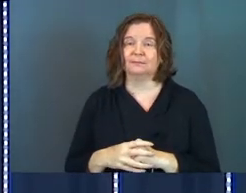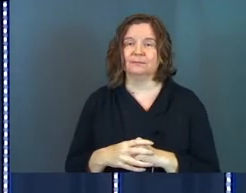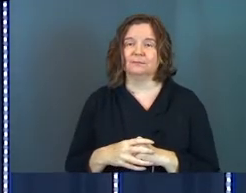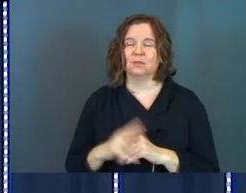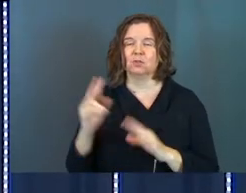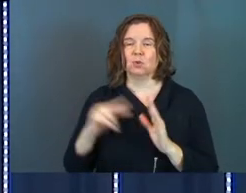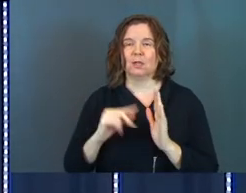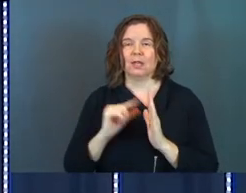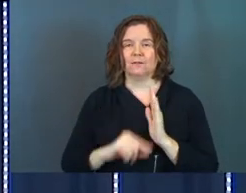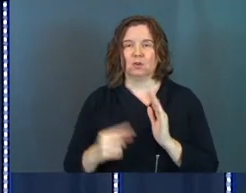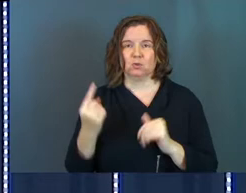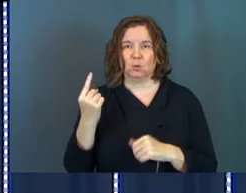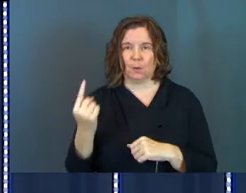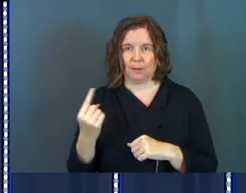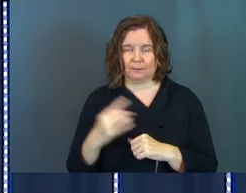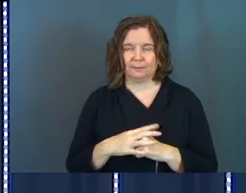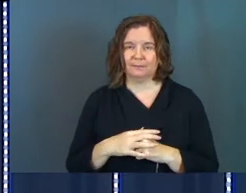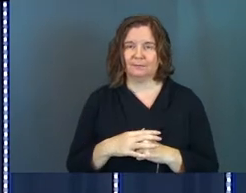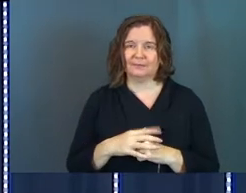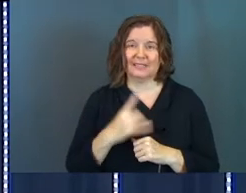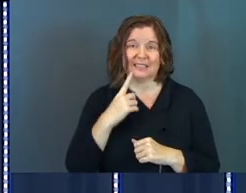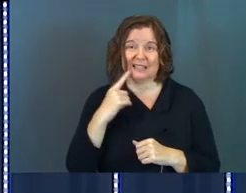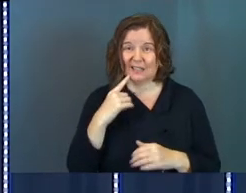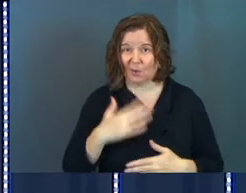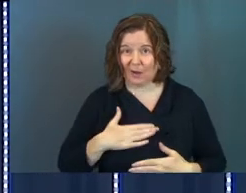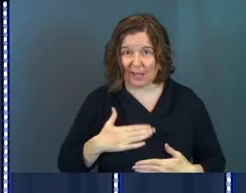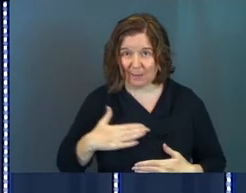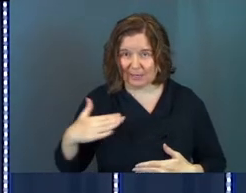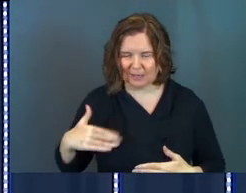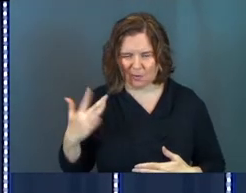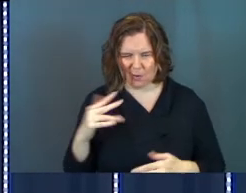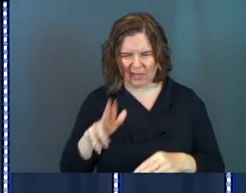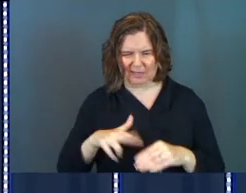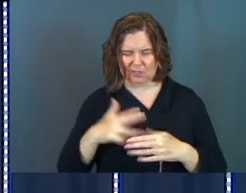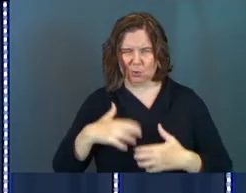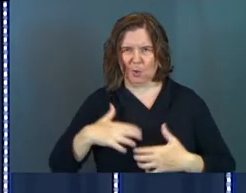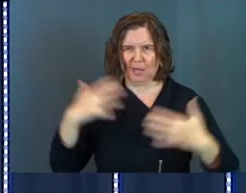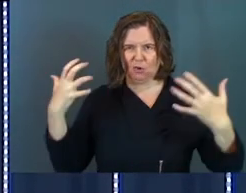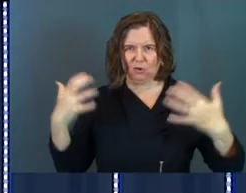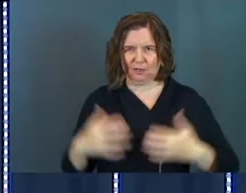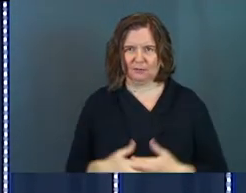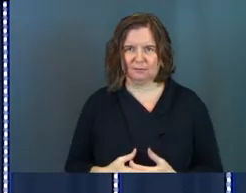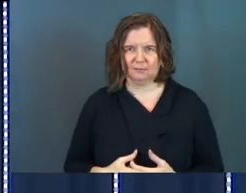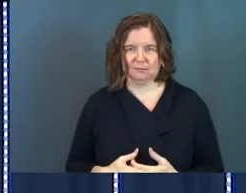So look at verse 1. It doesn't sound very happy, does it? Why are the nations so angry?